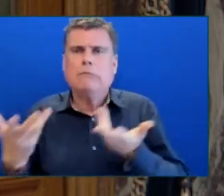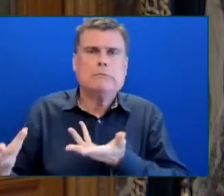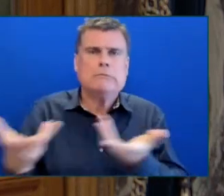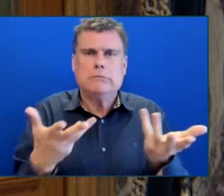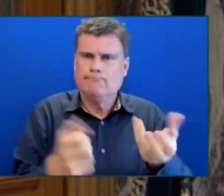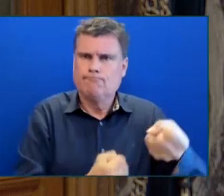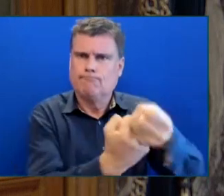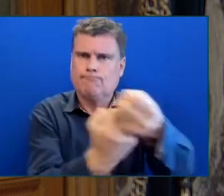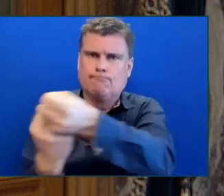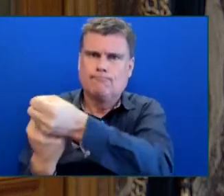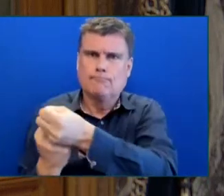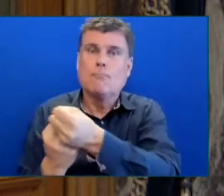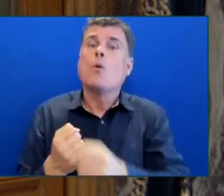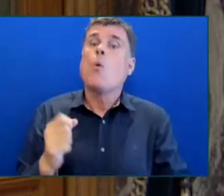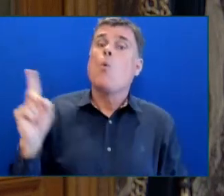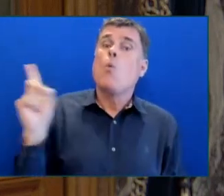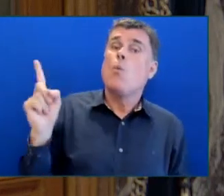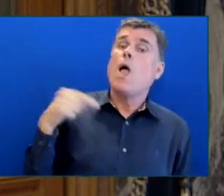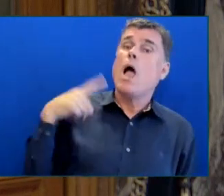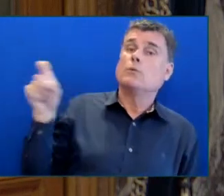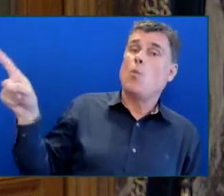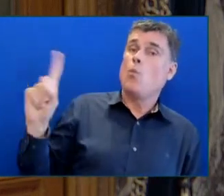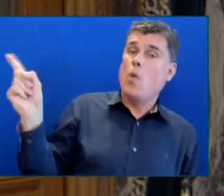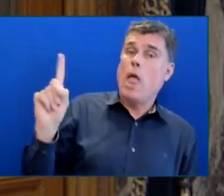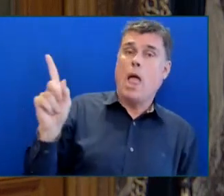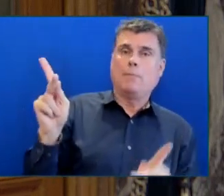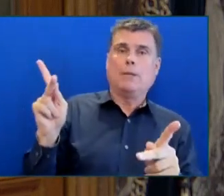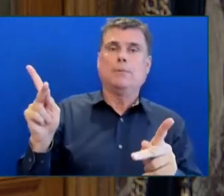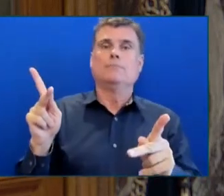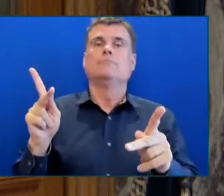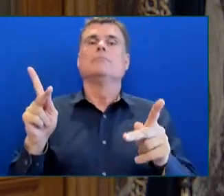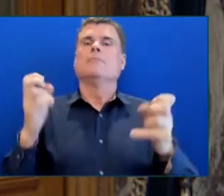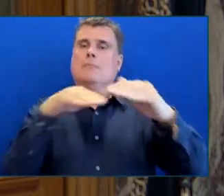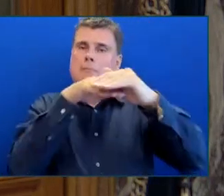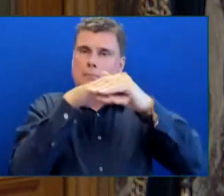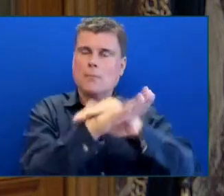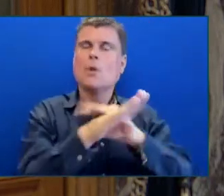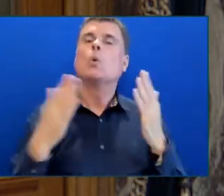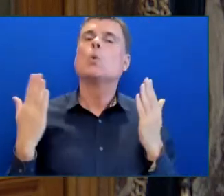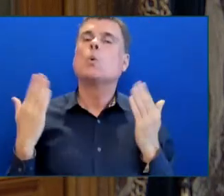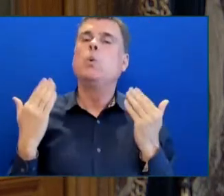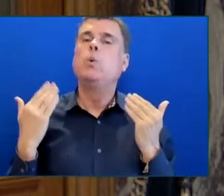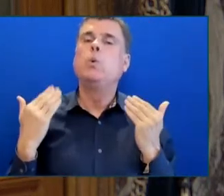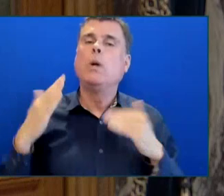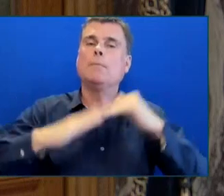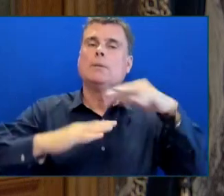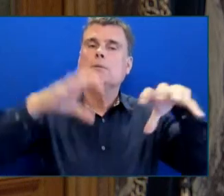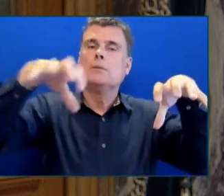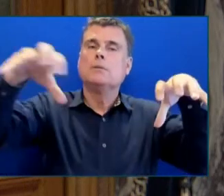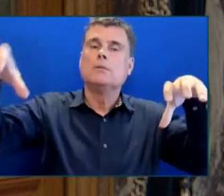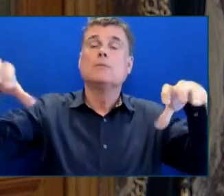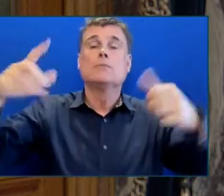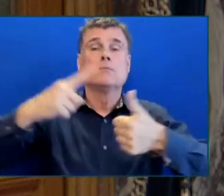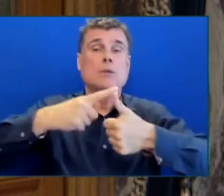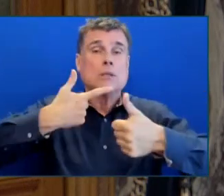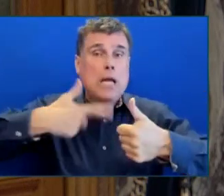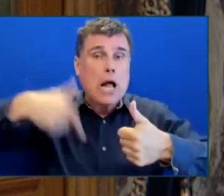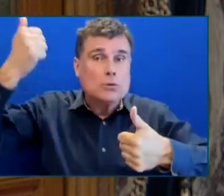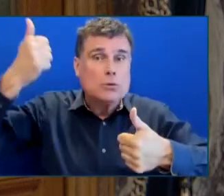and how does he expect the most vulnerable, including the elderly and people with disabilities, to get there?